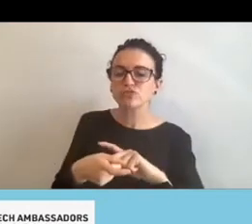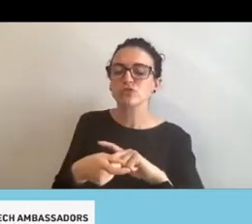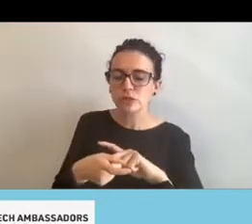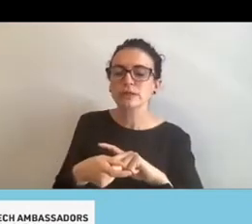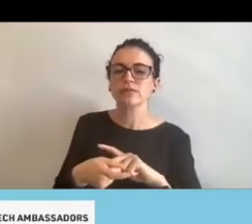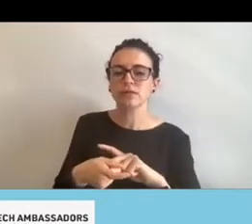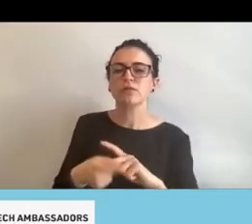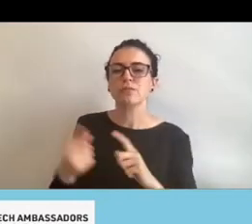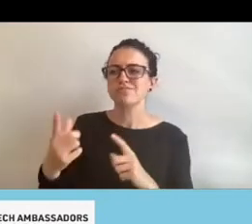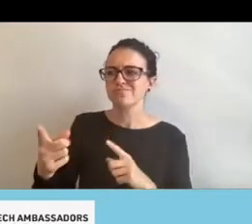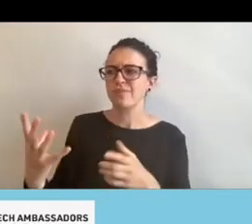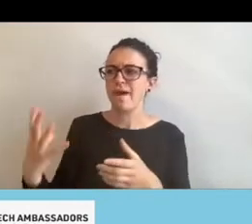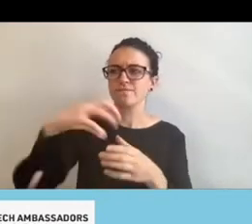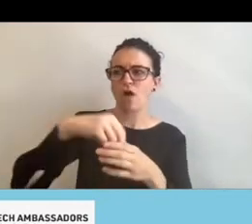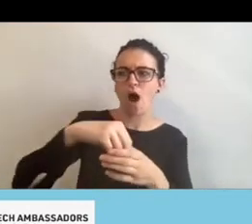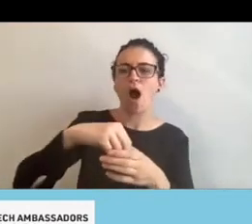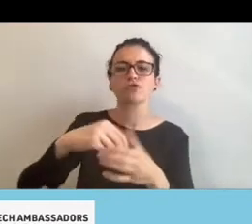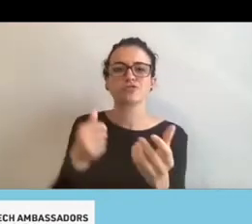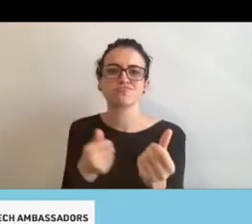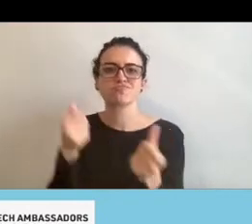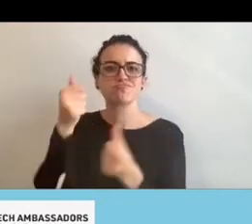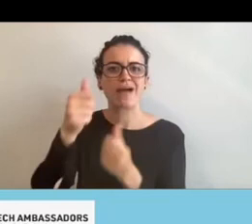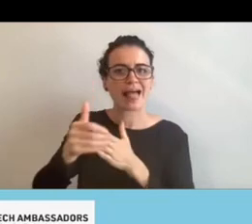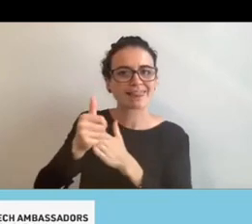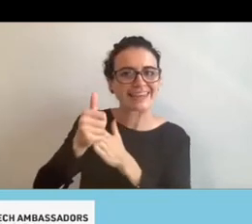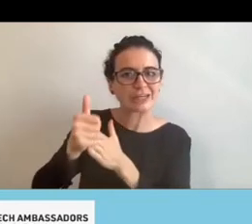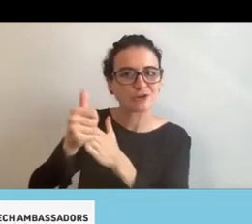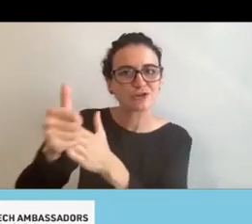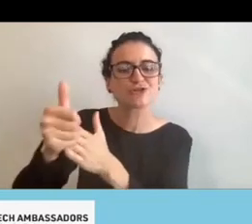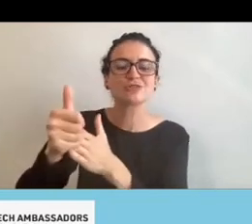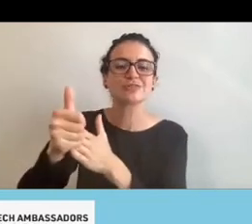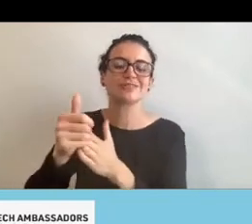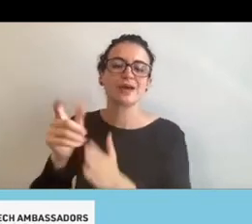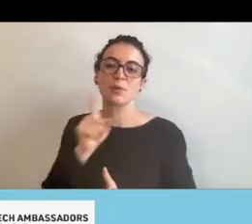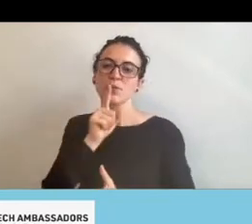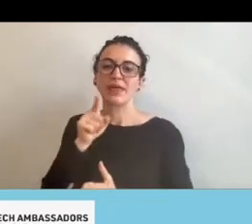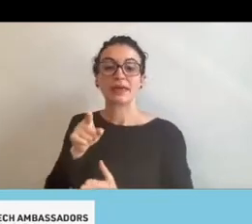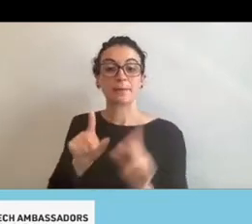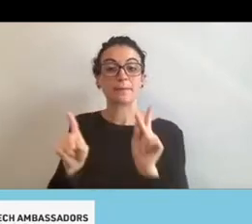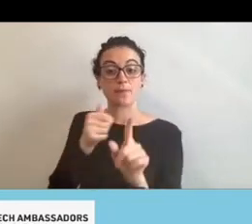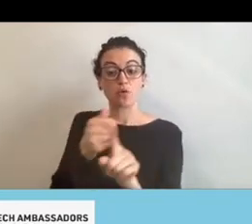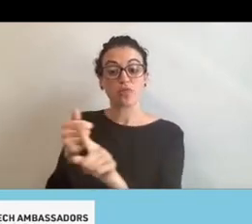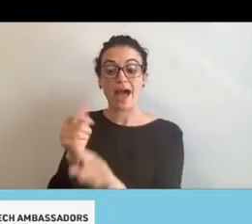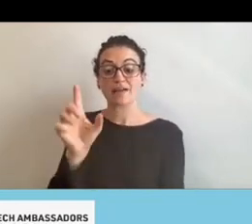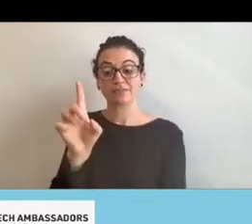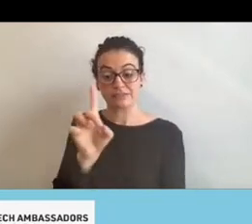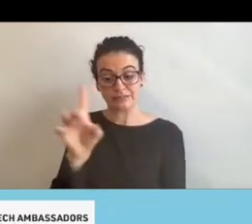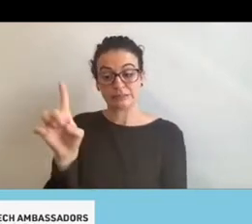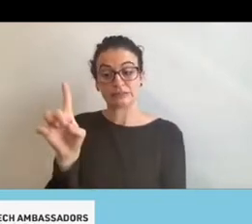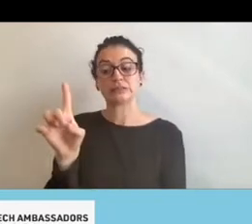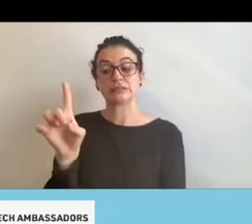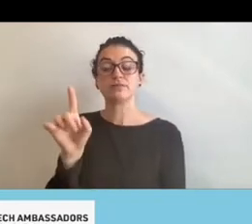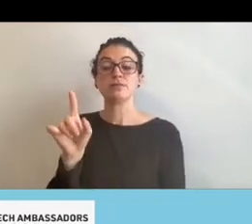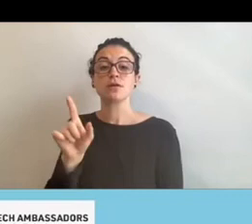developmental disabilities serve as kind of a nexus between the public and the system is a